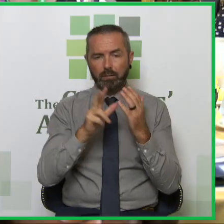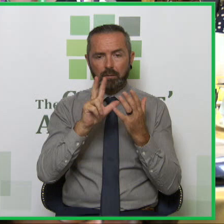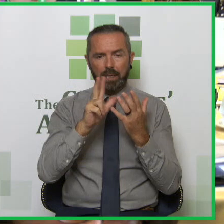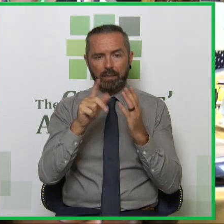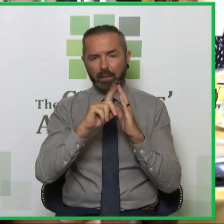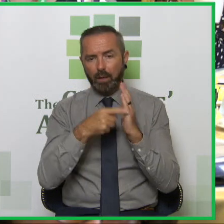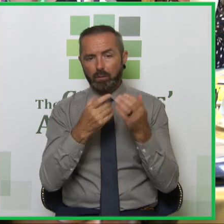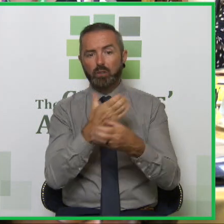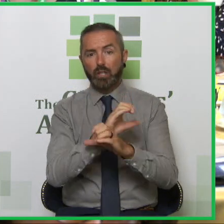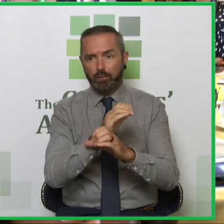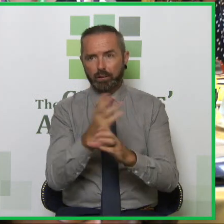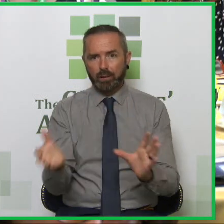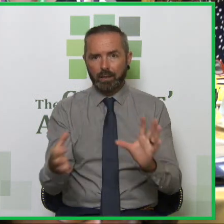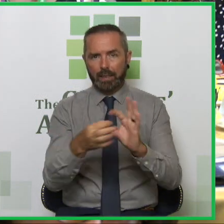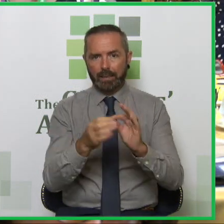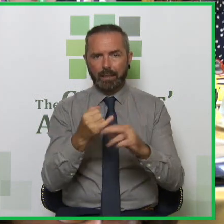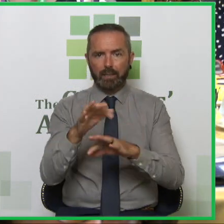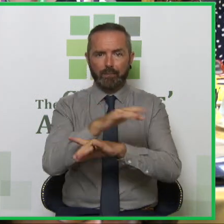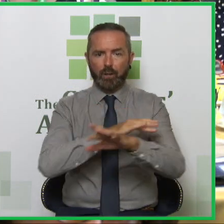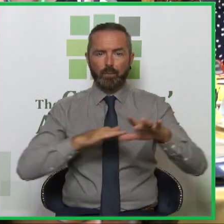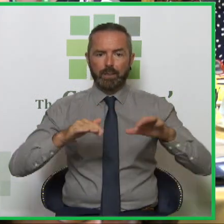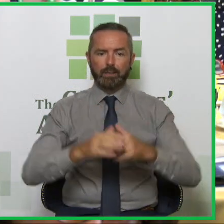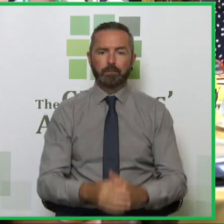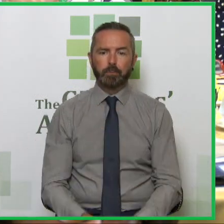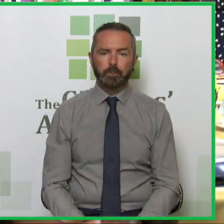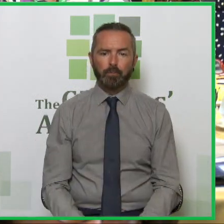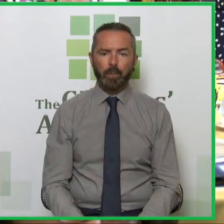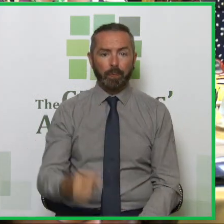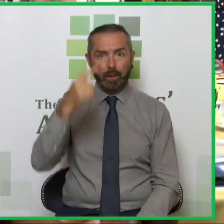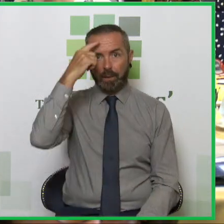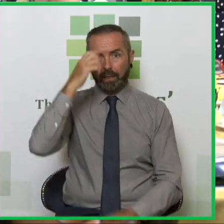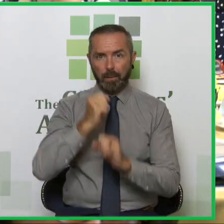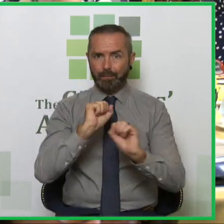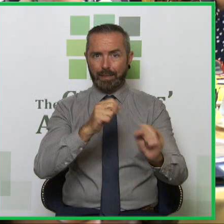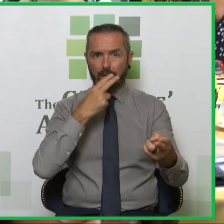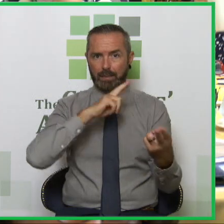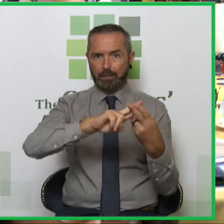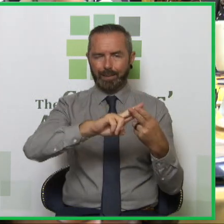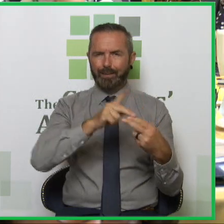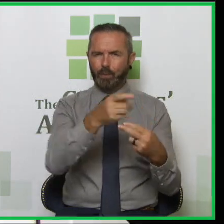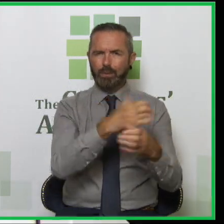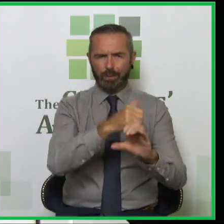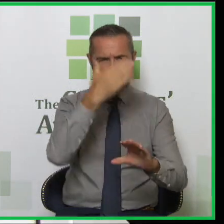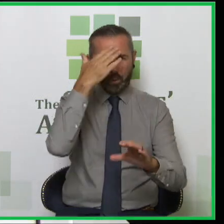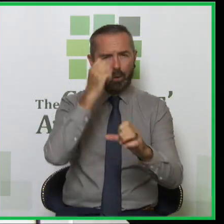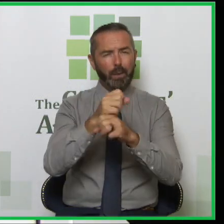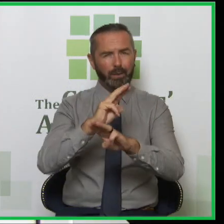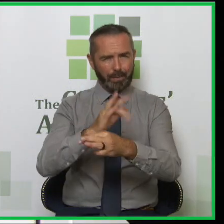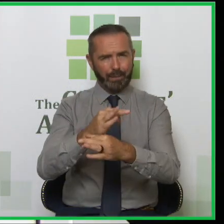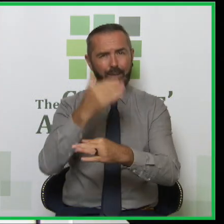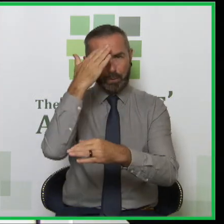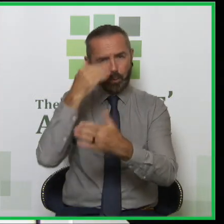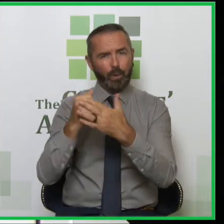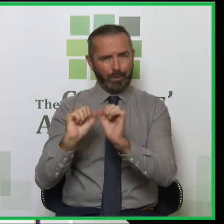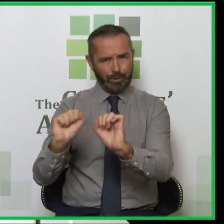are in an environment where there are opiates. Just think of the stigma. Those children know what mam and dad are doing. Those children can't go out